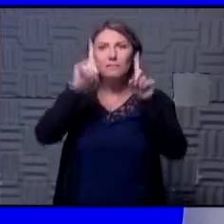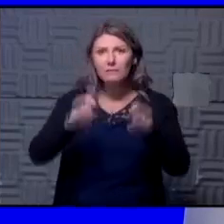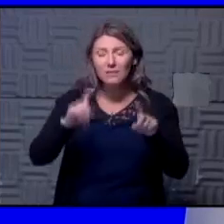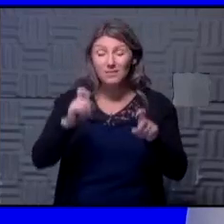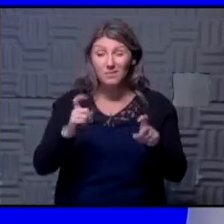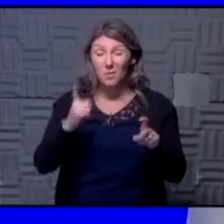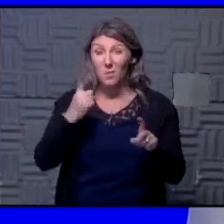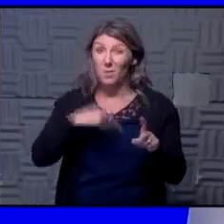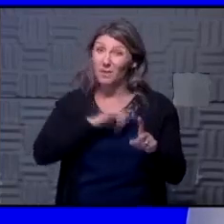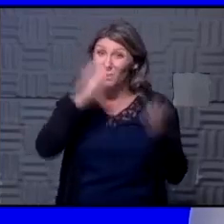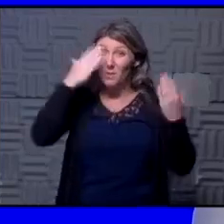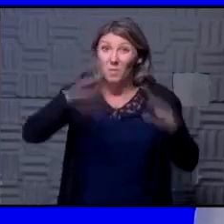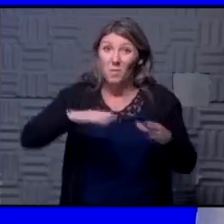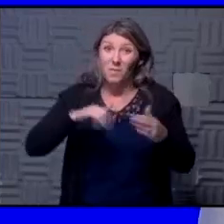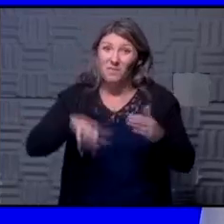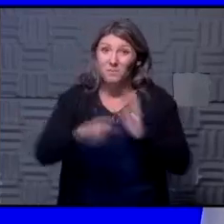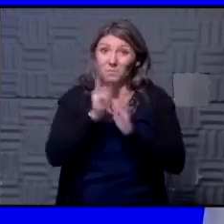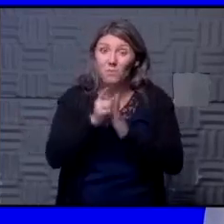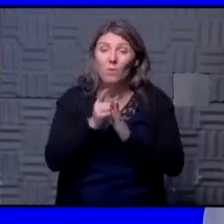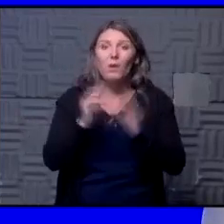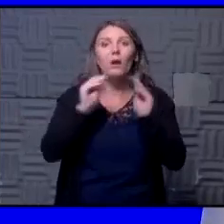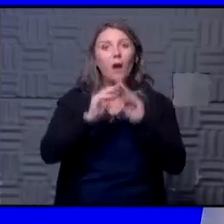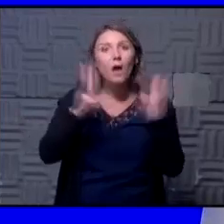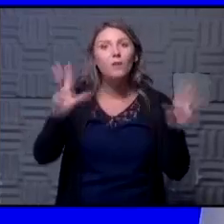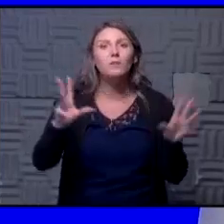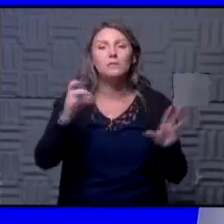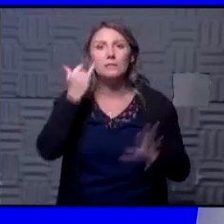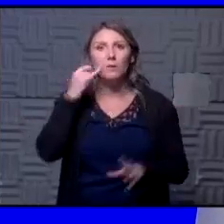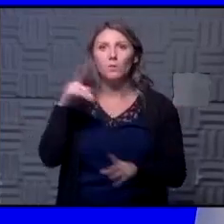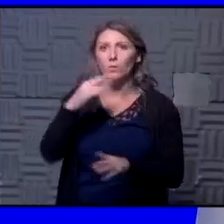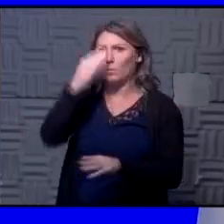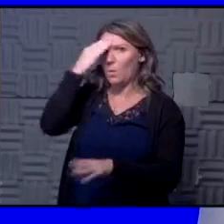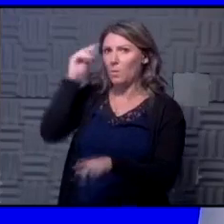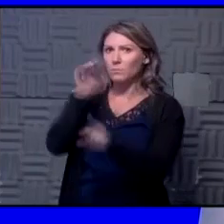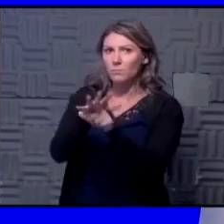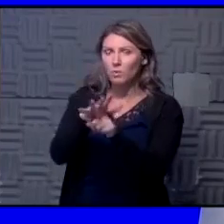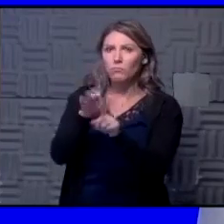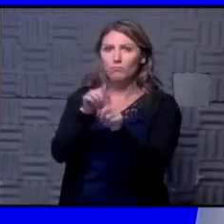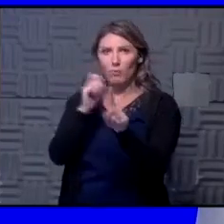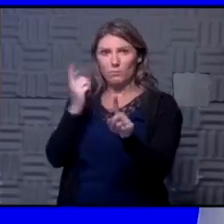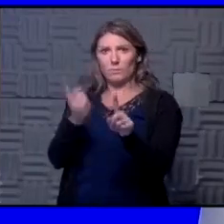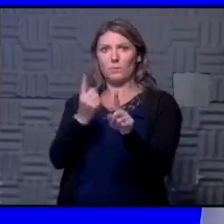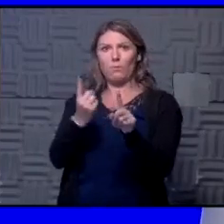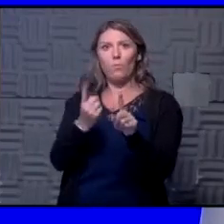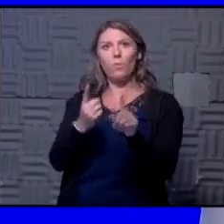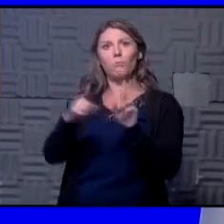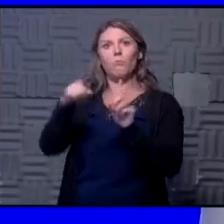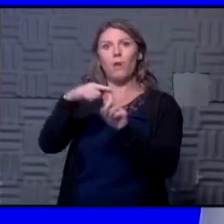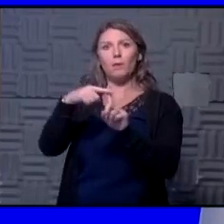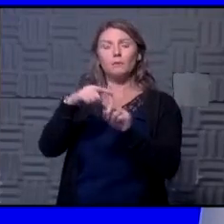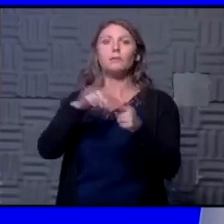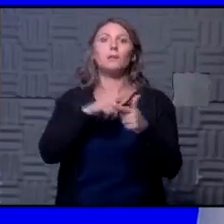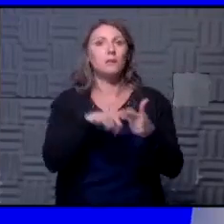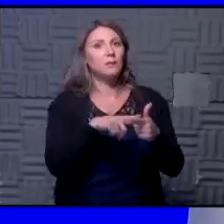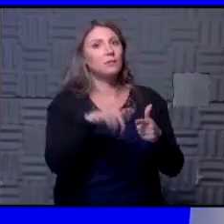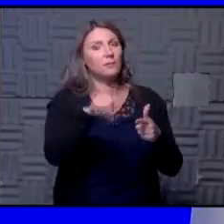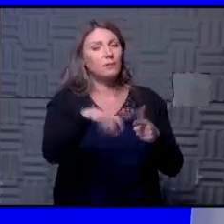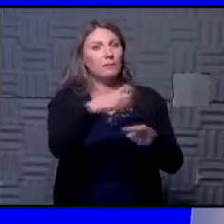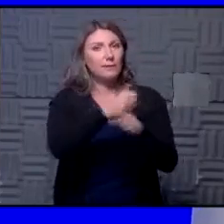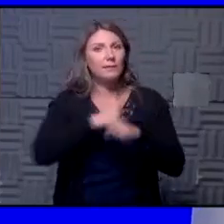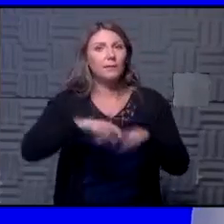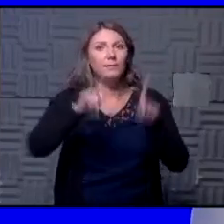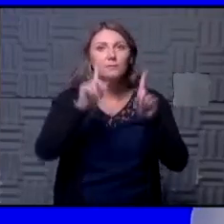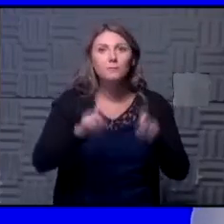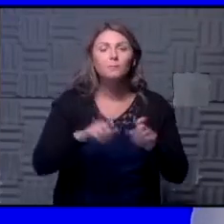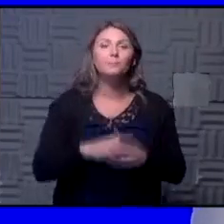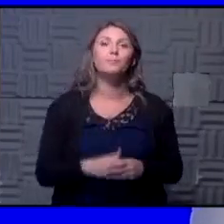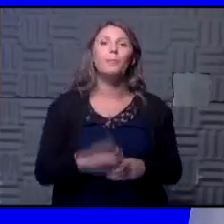just don't know at this point in time obviously if you've had known exposure to somebody you're probably more than likely want to get tested if